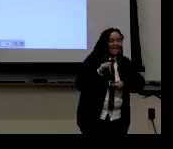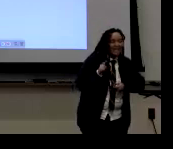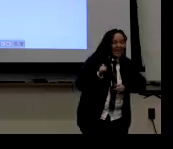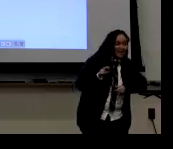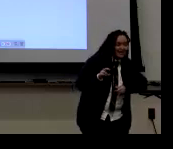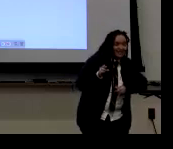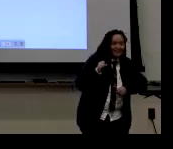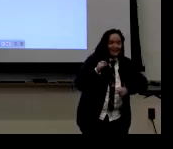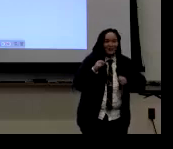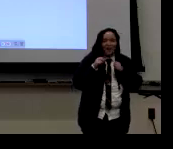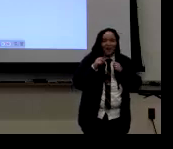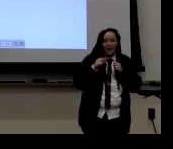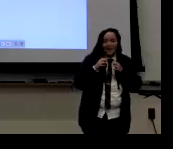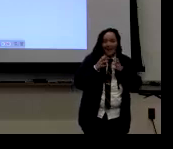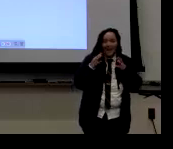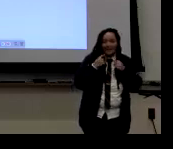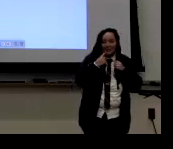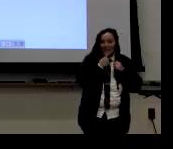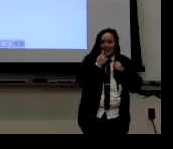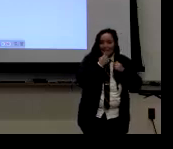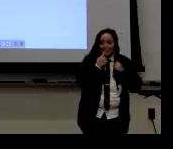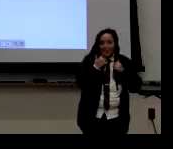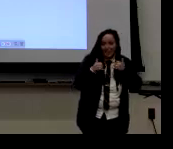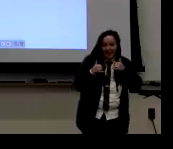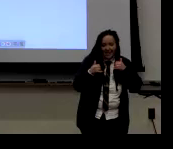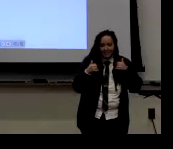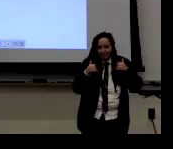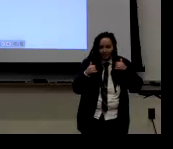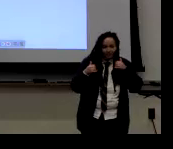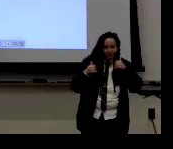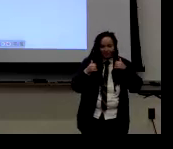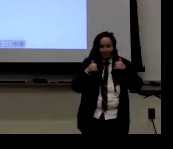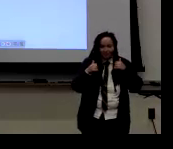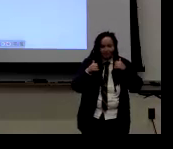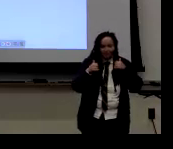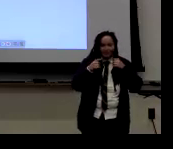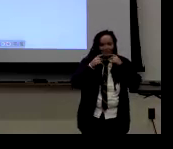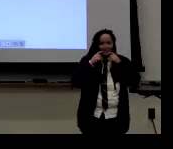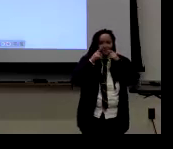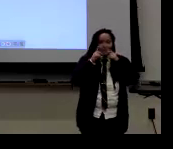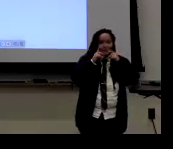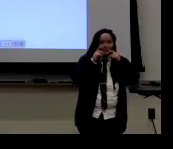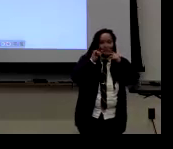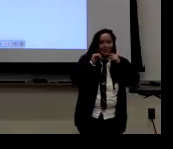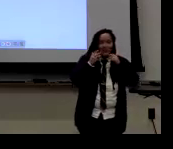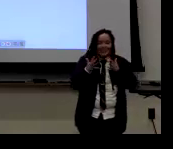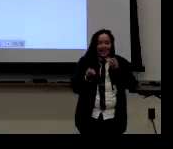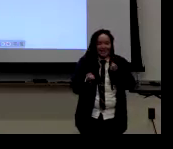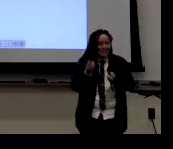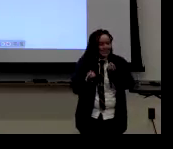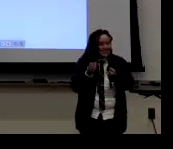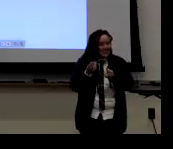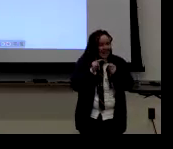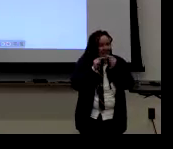depending on how they want to present themselves. With flair, you know, if they're being playful, you know, you can see their